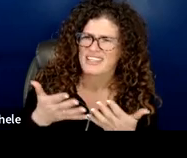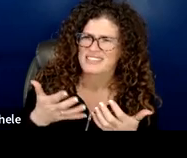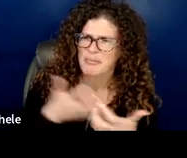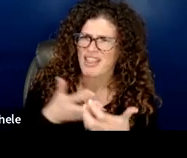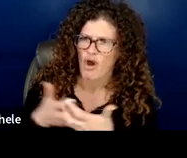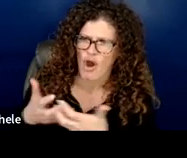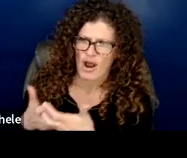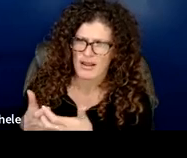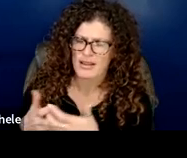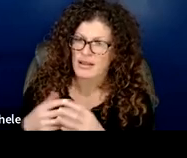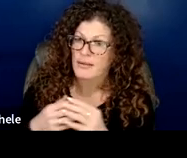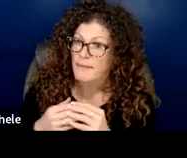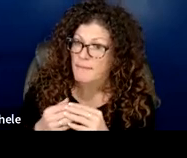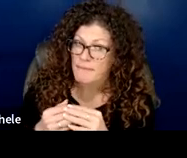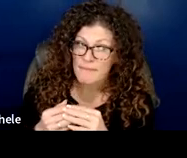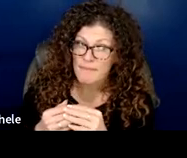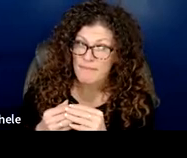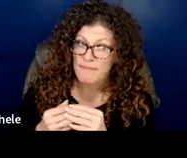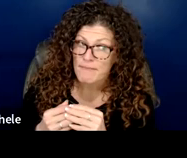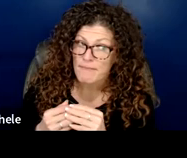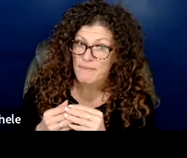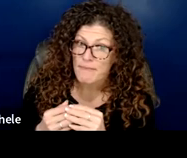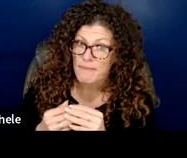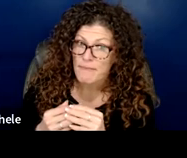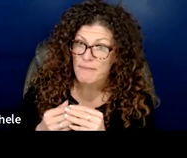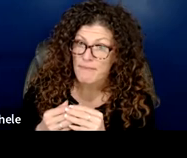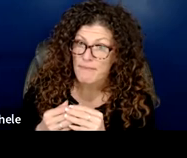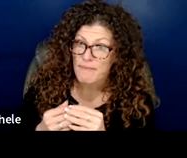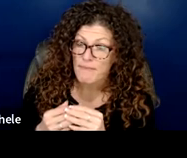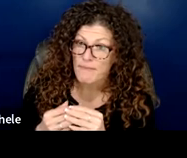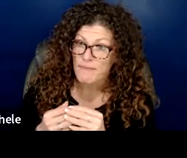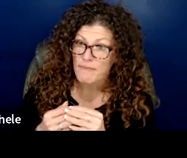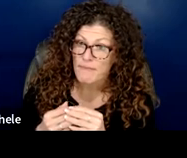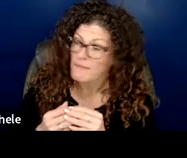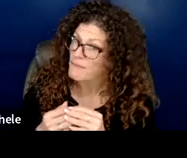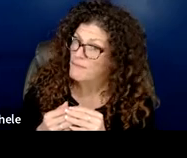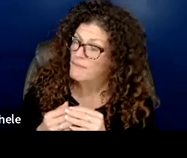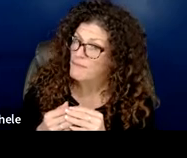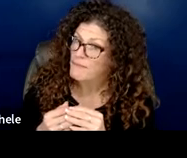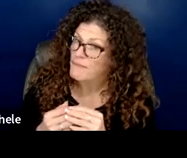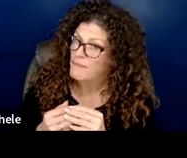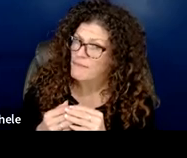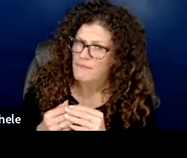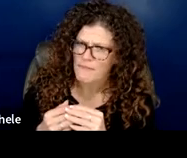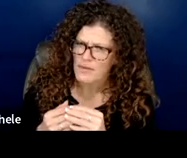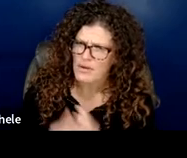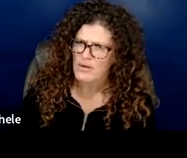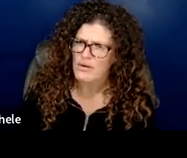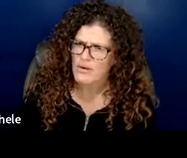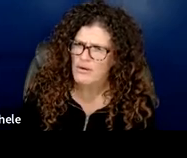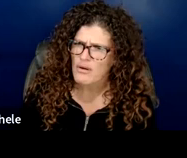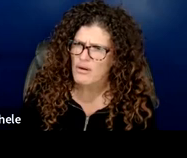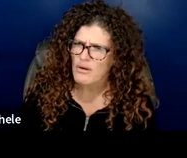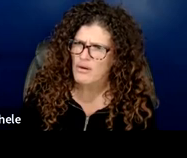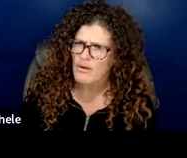sense of a new superintendent coming in is it more than what there's expectation they're following what's already been